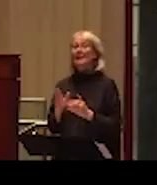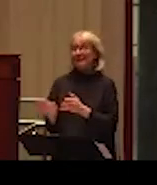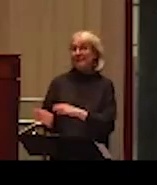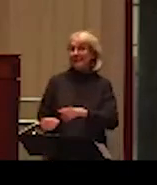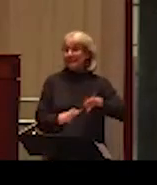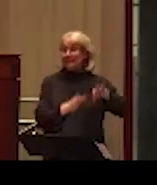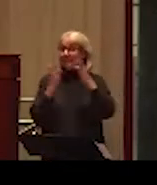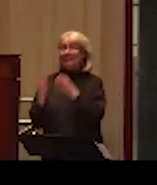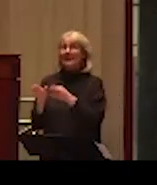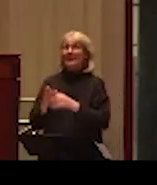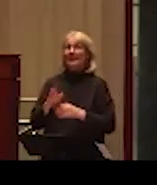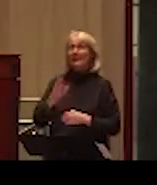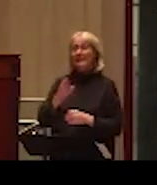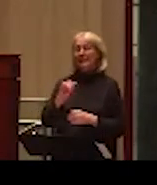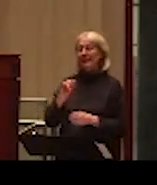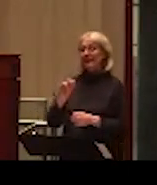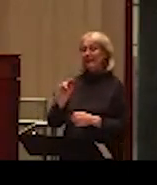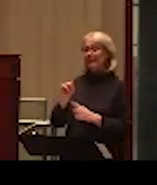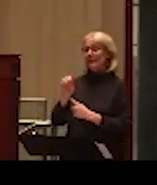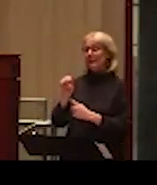research, which is intimate partner violence.